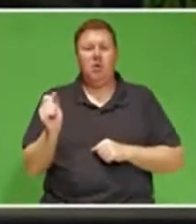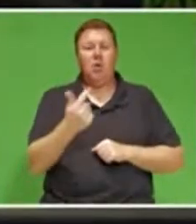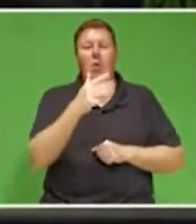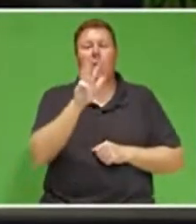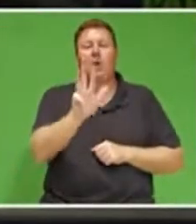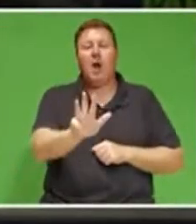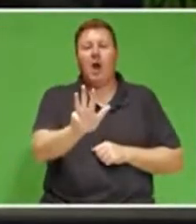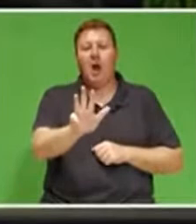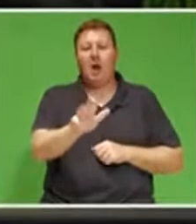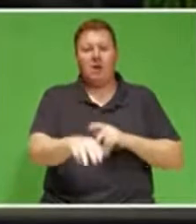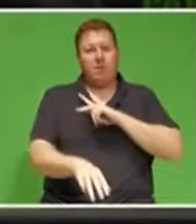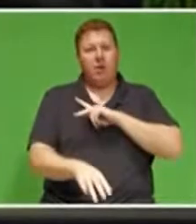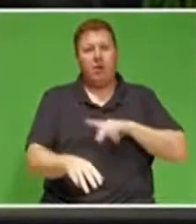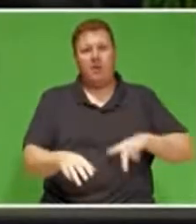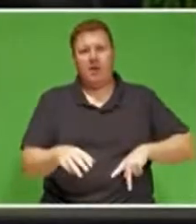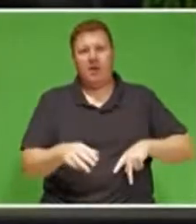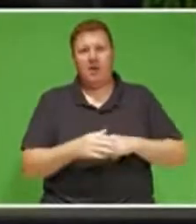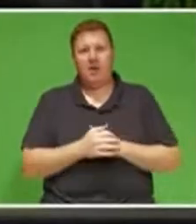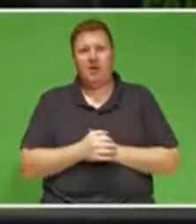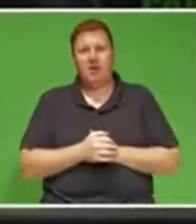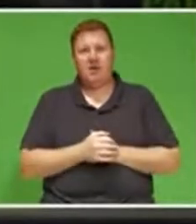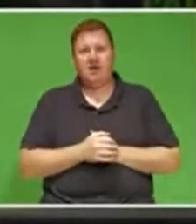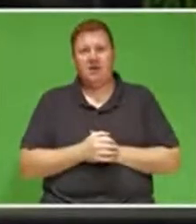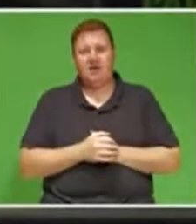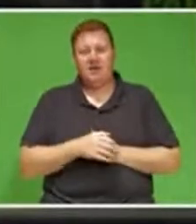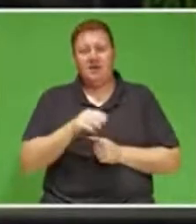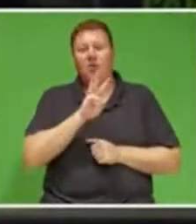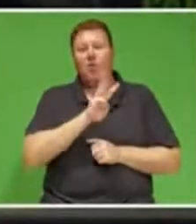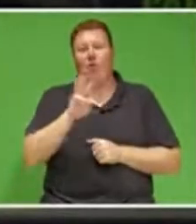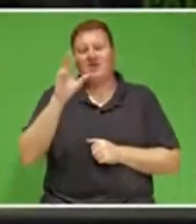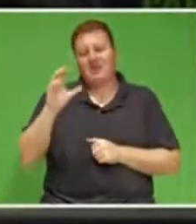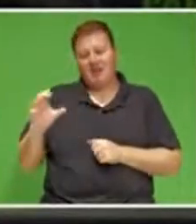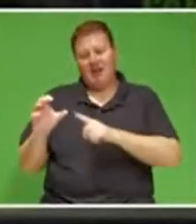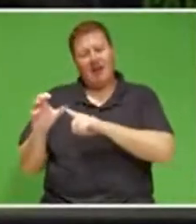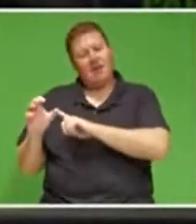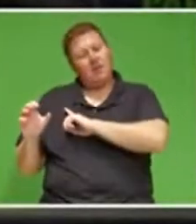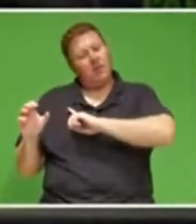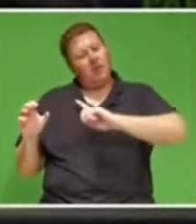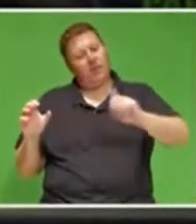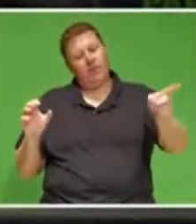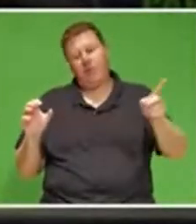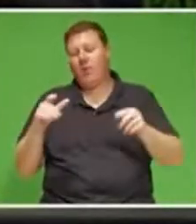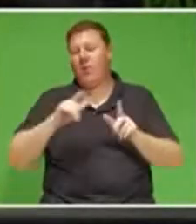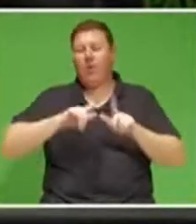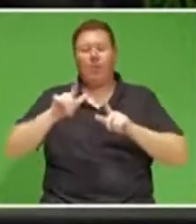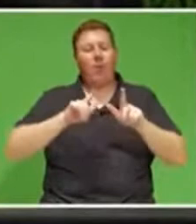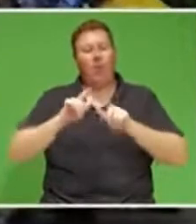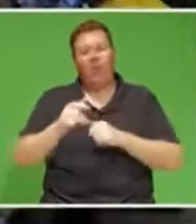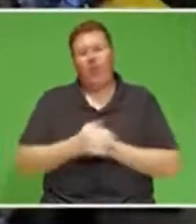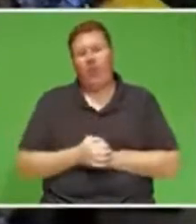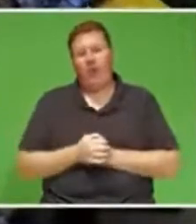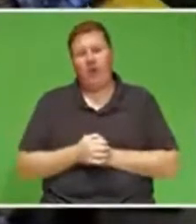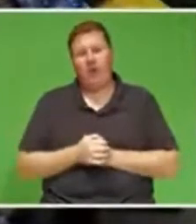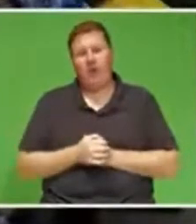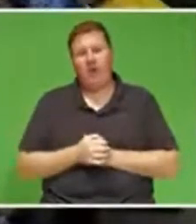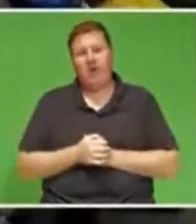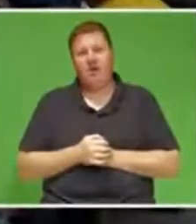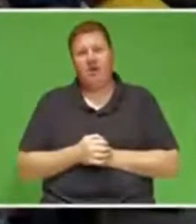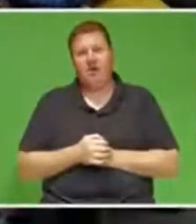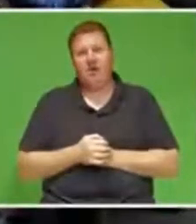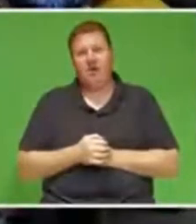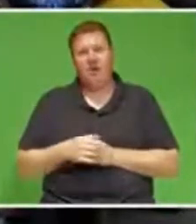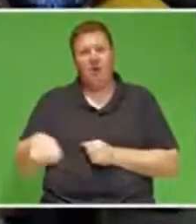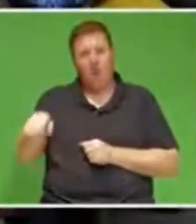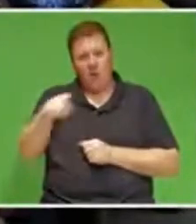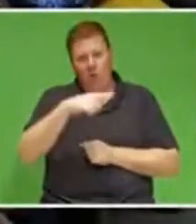premiers, from the Western Cape right through to Limpopo. Even you can